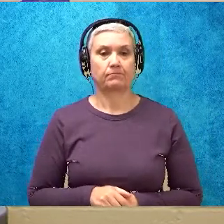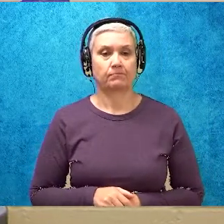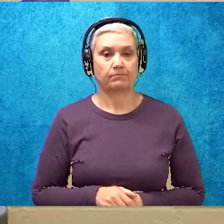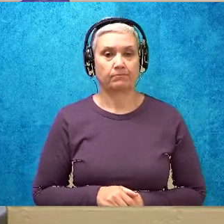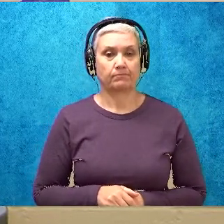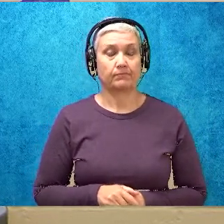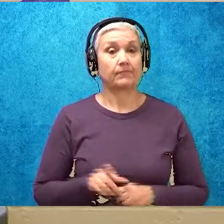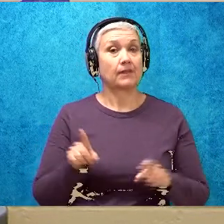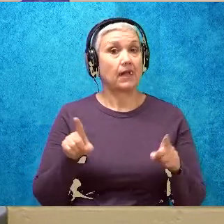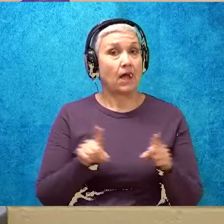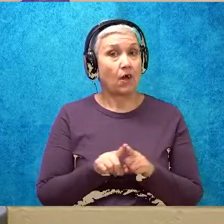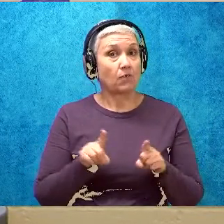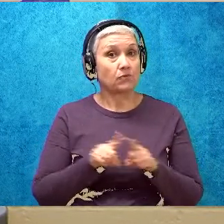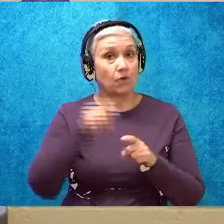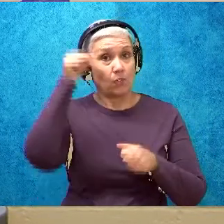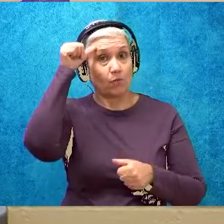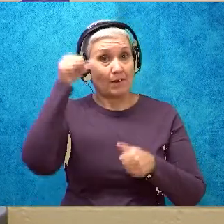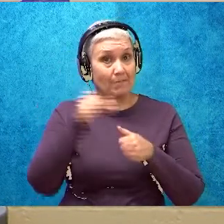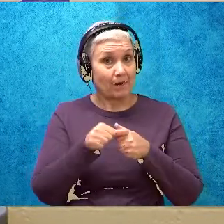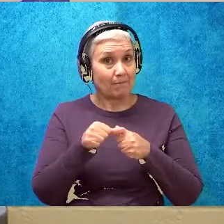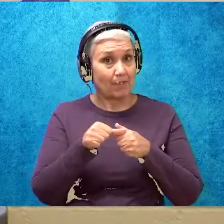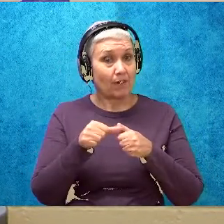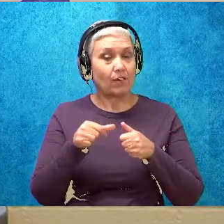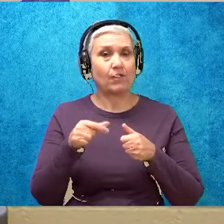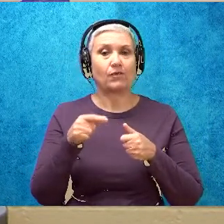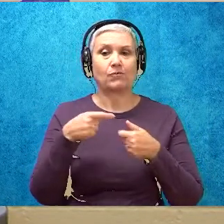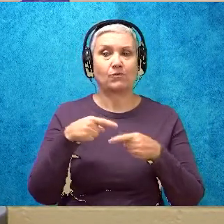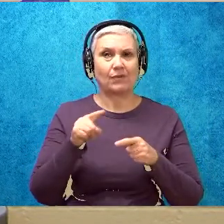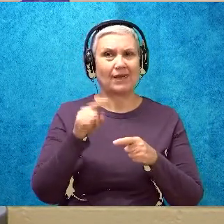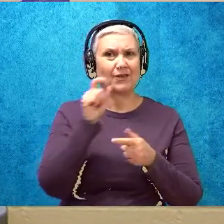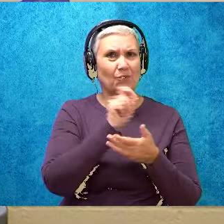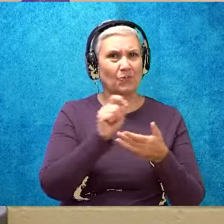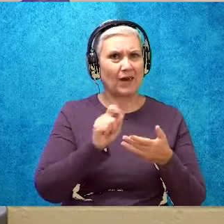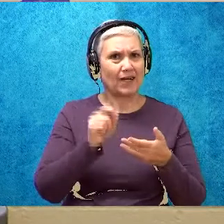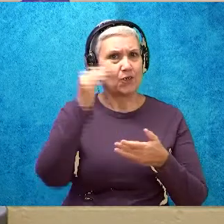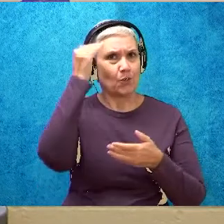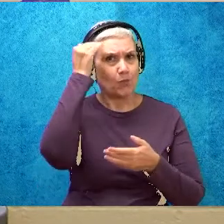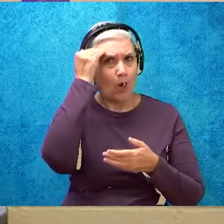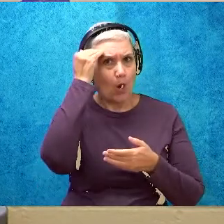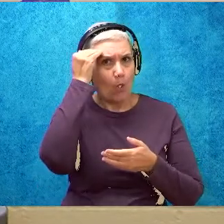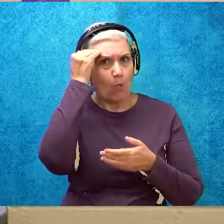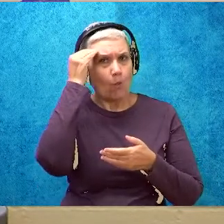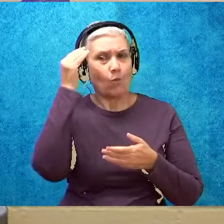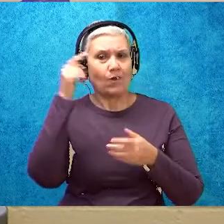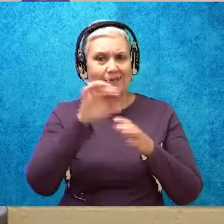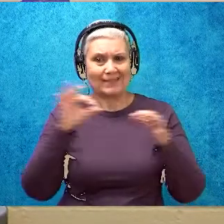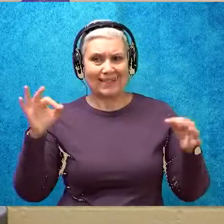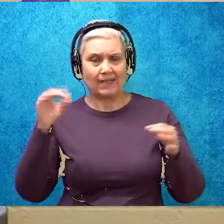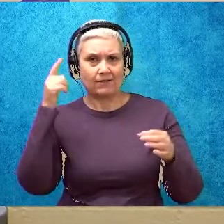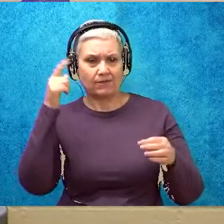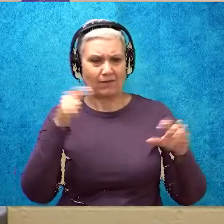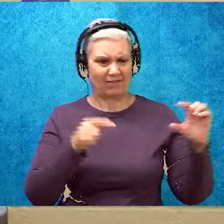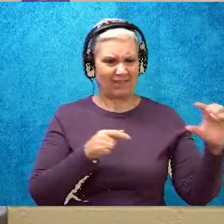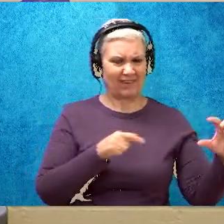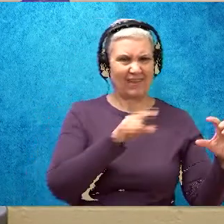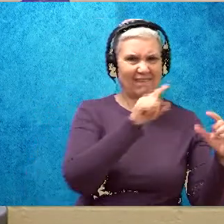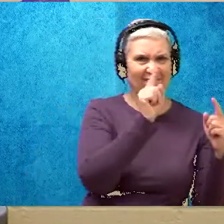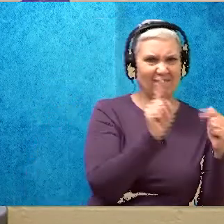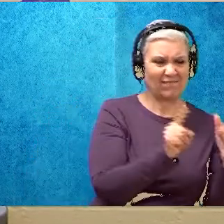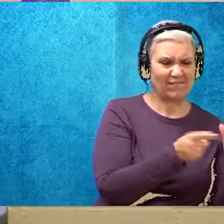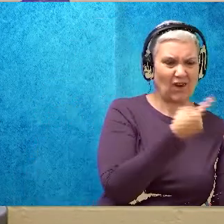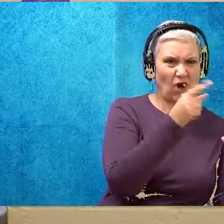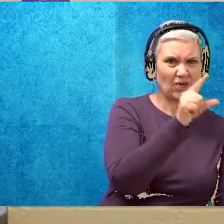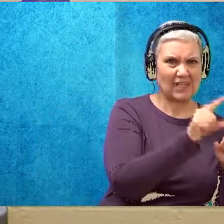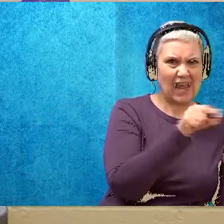Also, remember while you guys are writing what a sentence looks like. What does that first letter, what kind of letter does that first letter